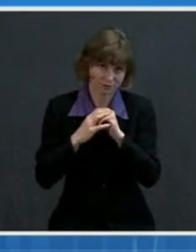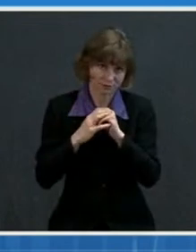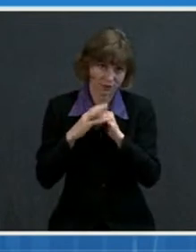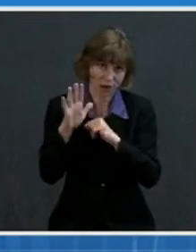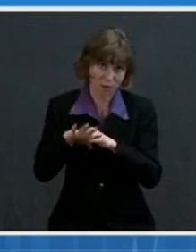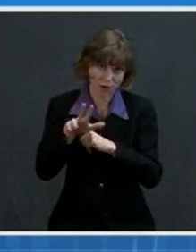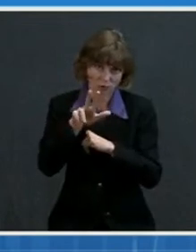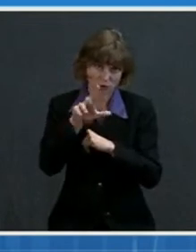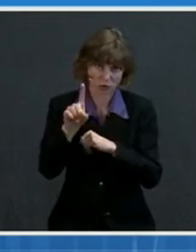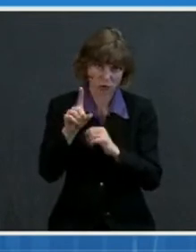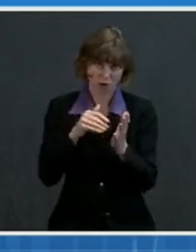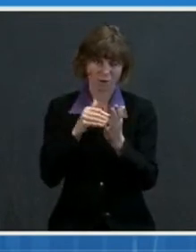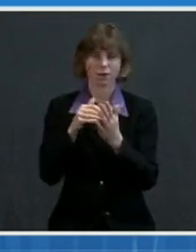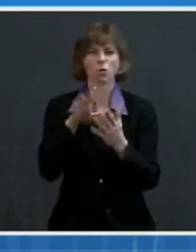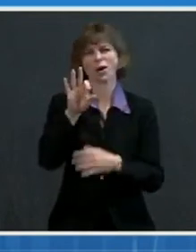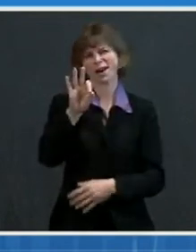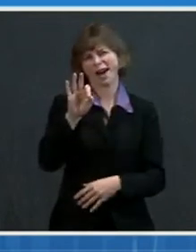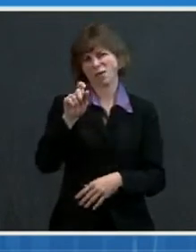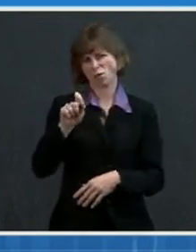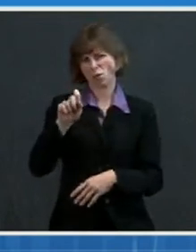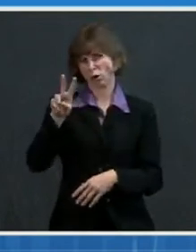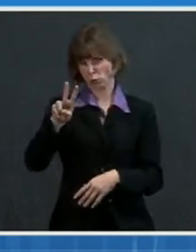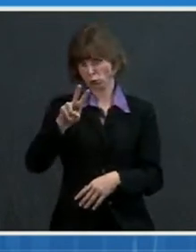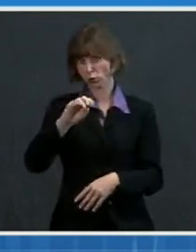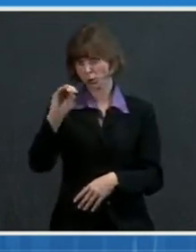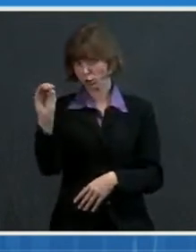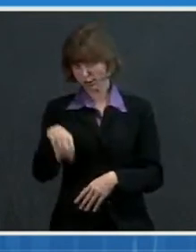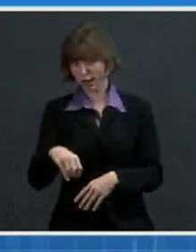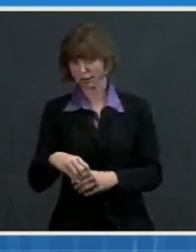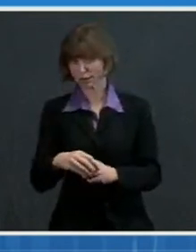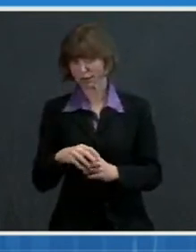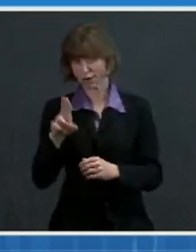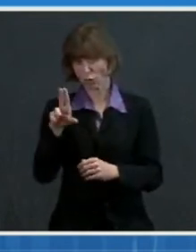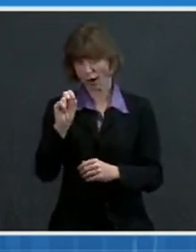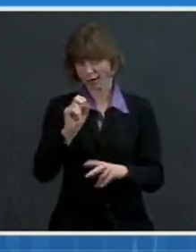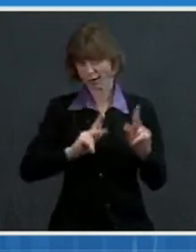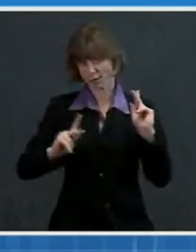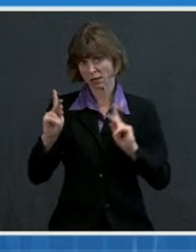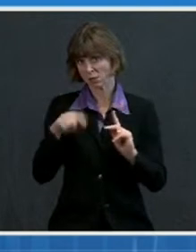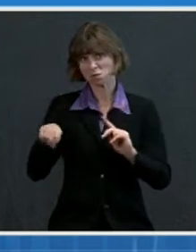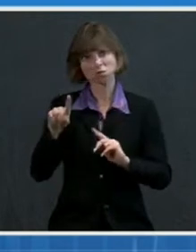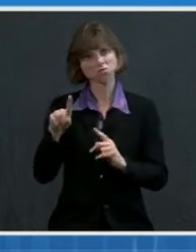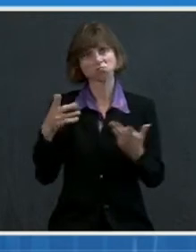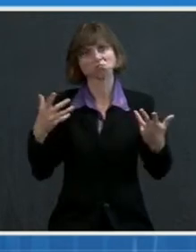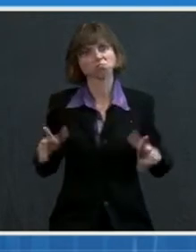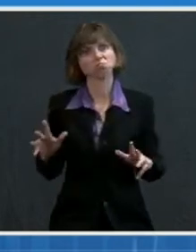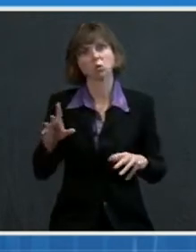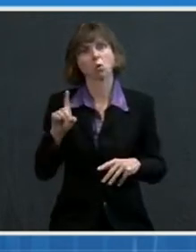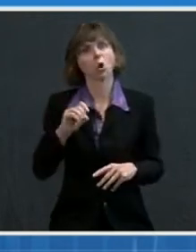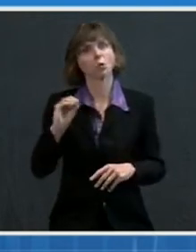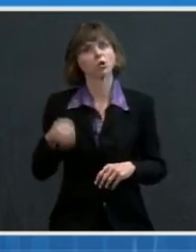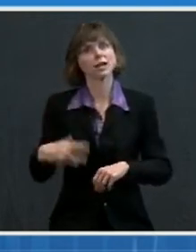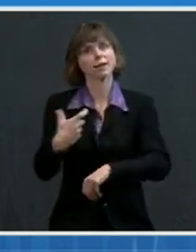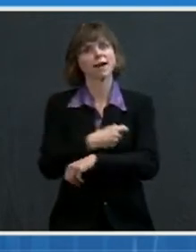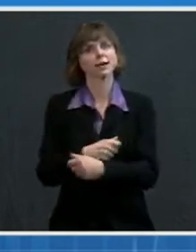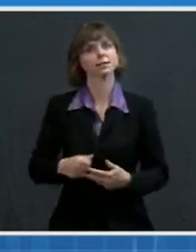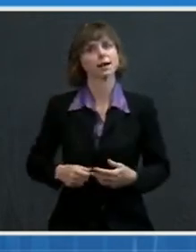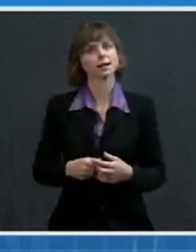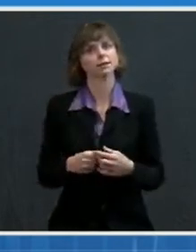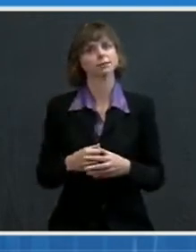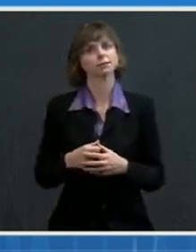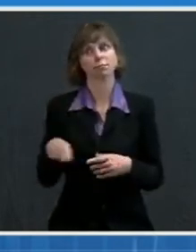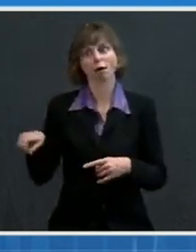million or 9.2% of the US population is fully vaccinated, putting us on a strong